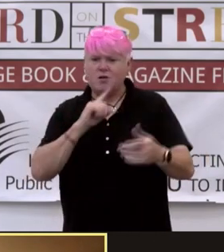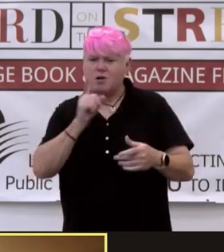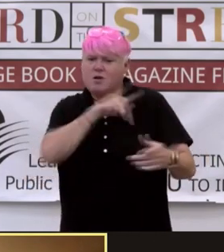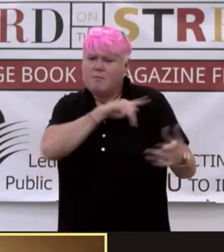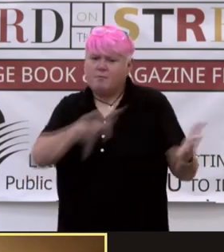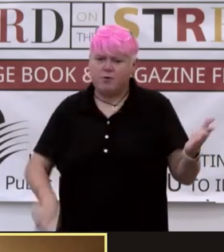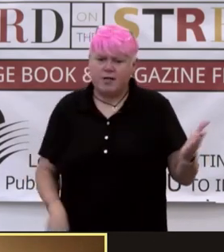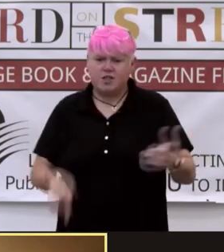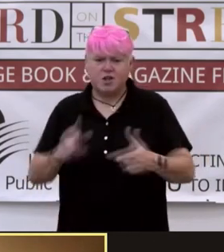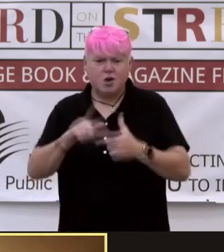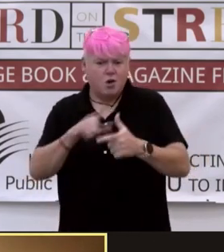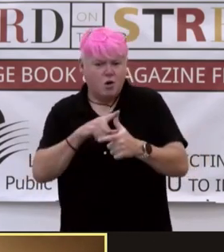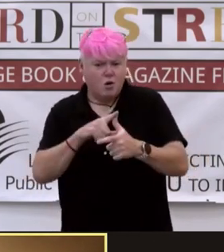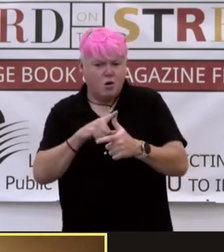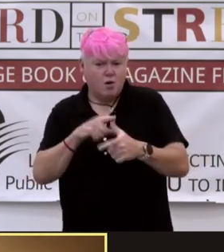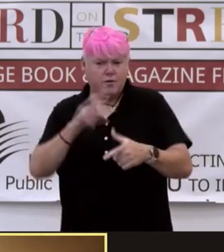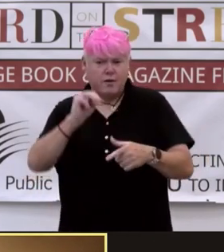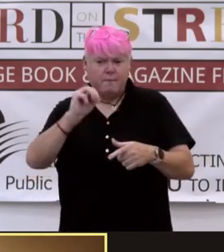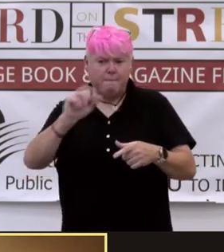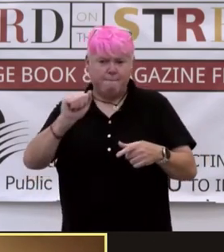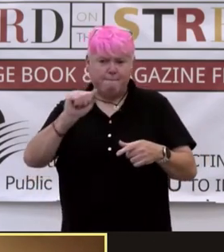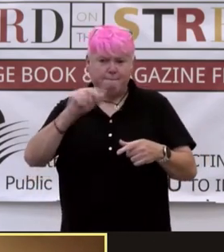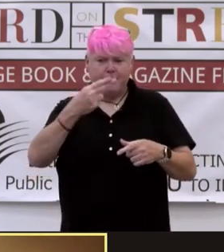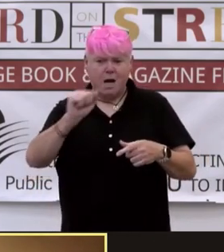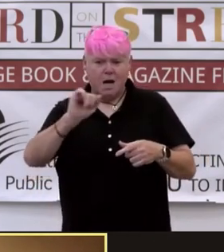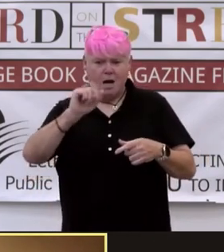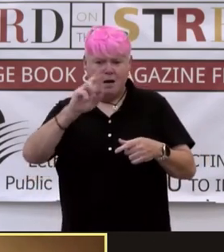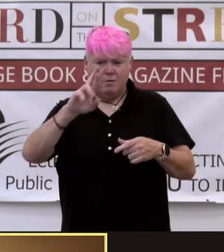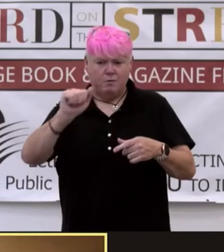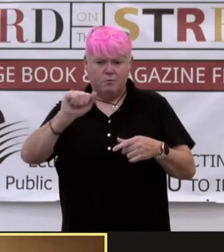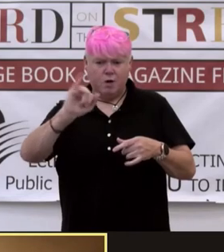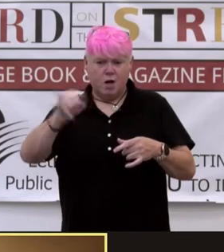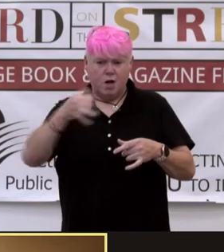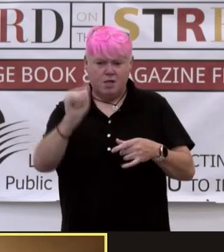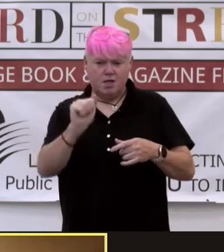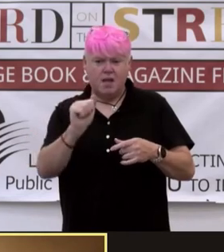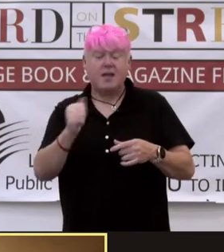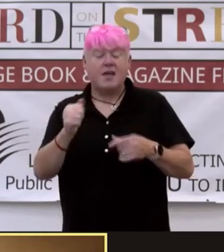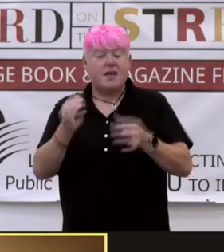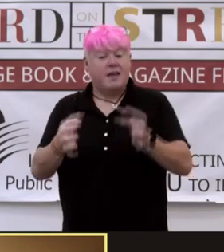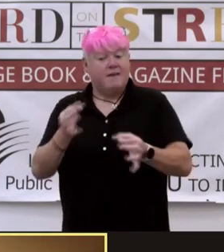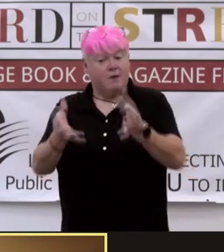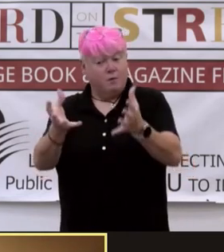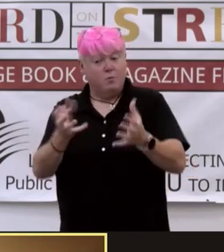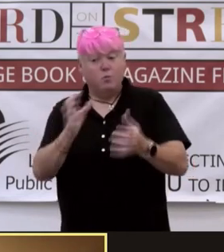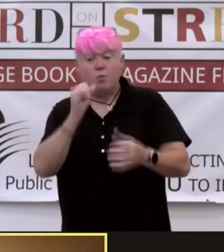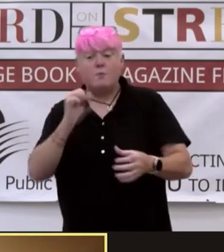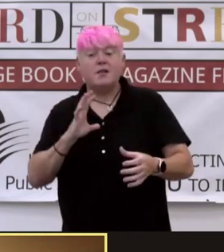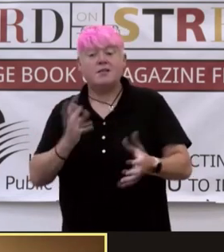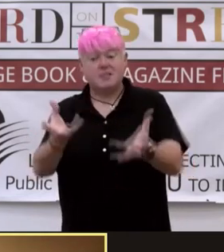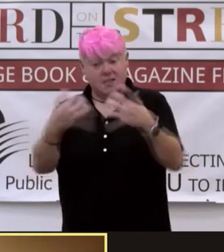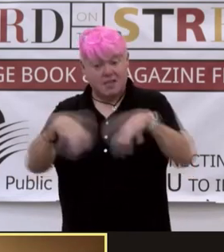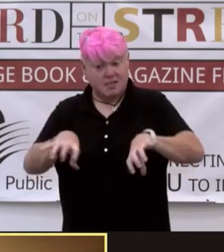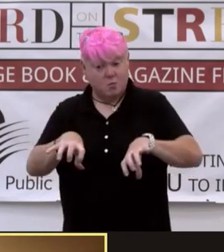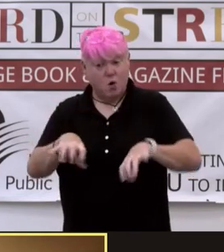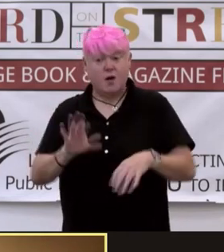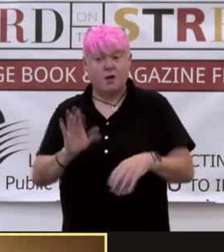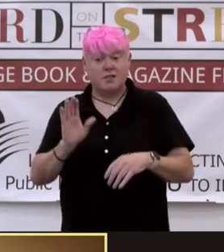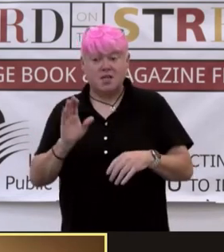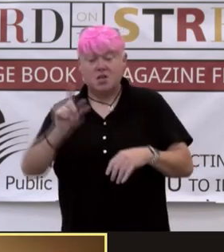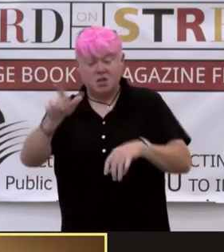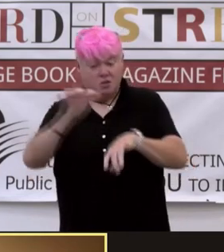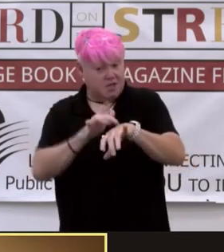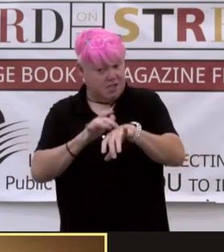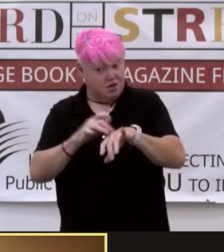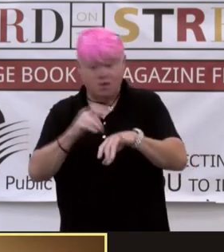or the Maharaja. If a woman doesn't welcome your advances, don't make them. Aruna looks at the Rajkumar who still won't look them in the